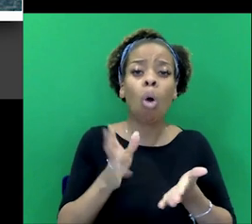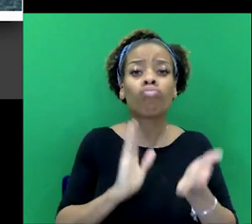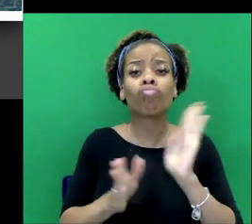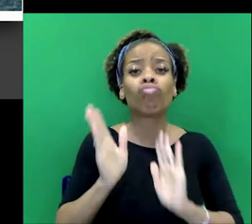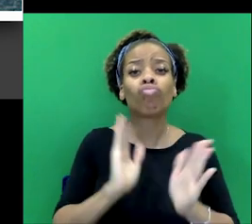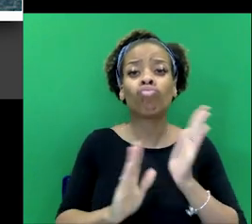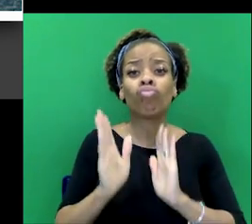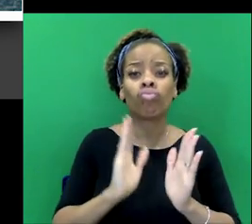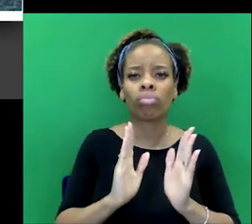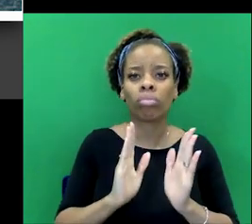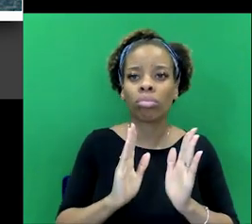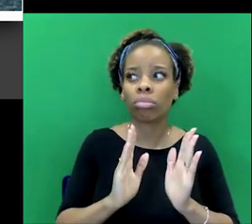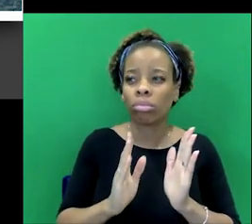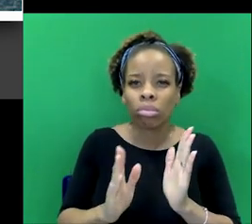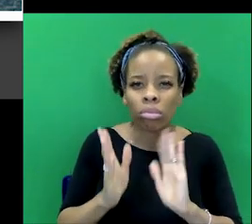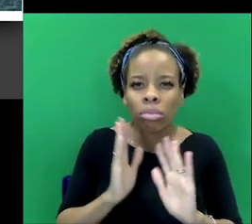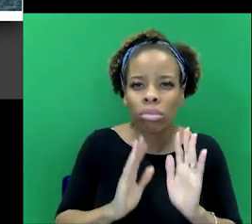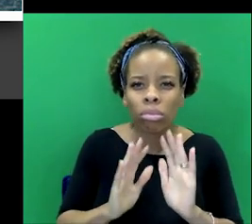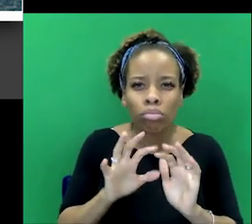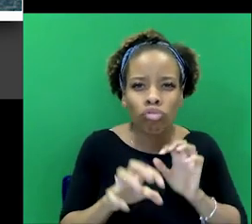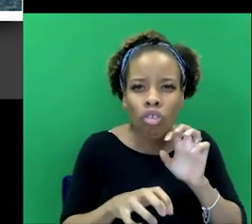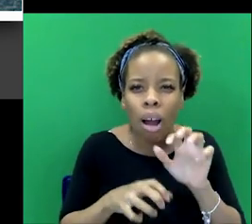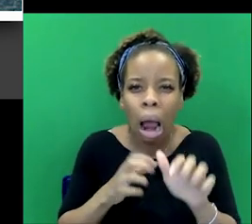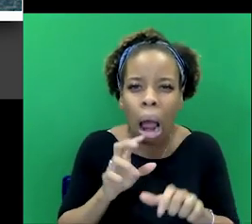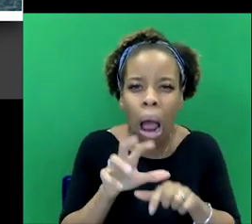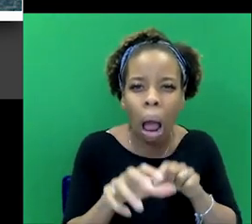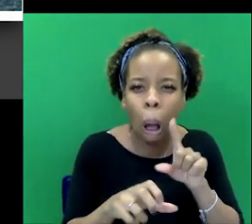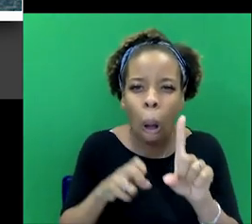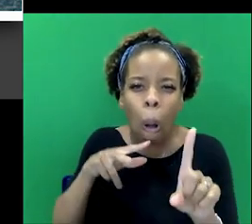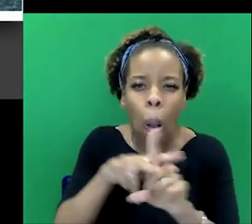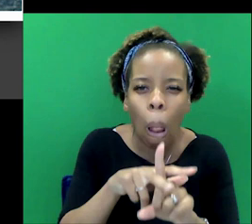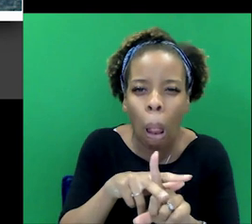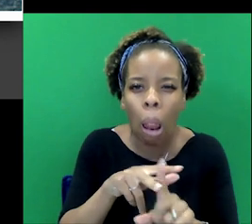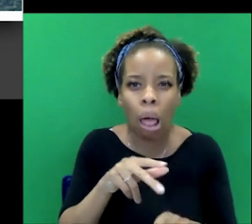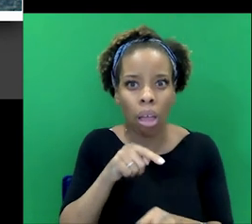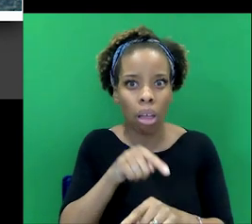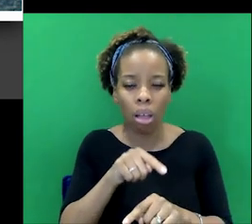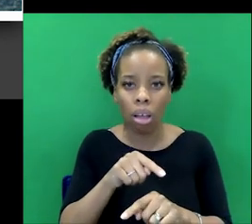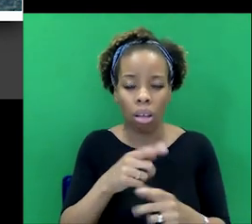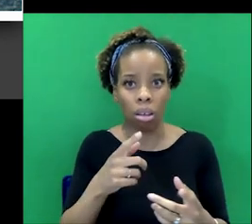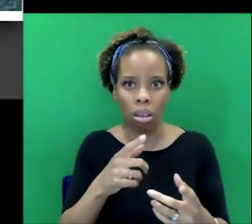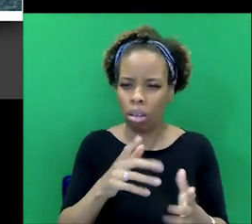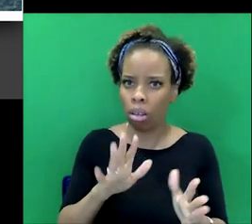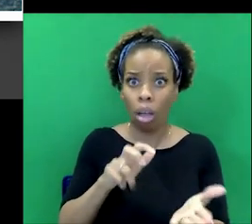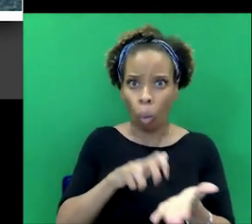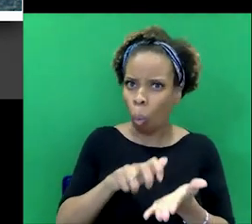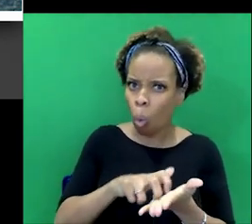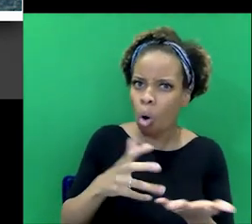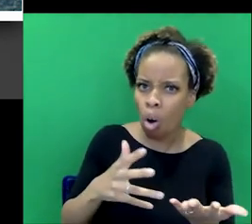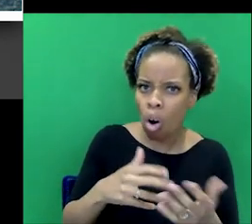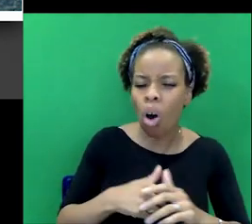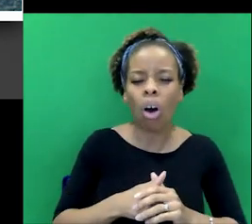translated into prowling in the dark. You know, you live in the countryside, you walk, but of course, you know, that gets translated into that.